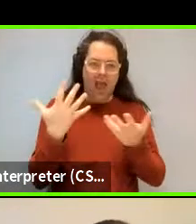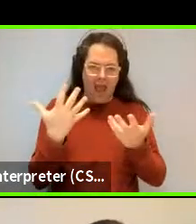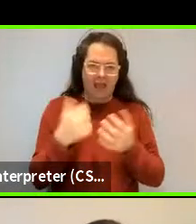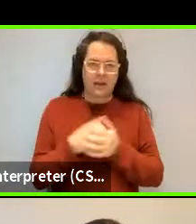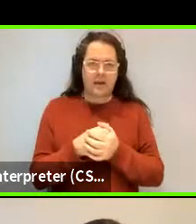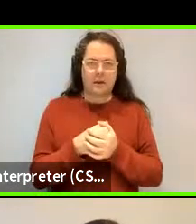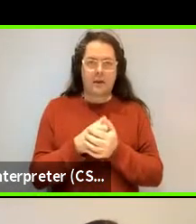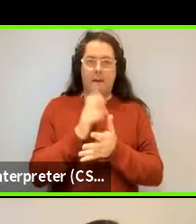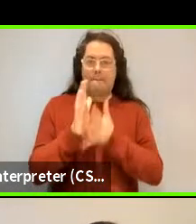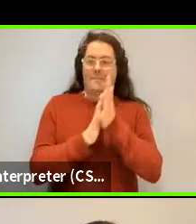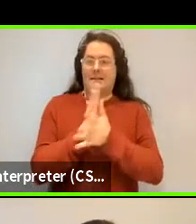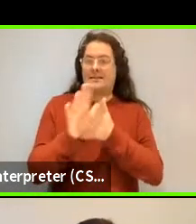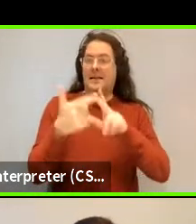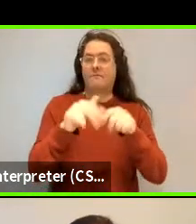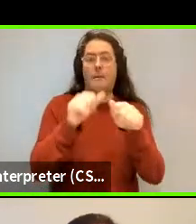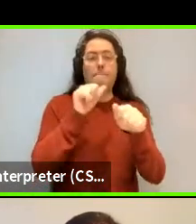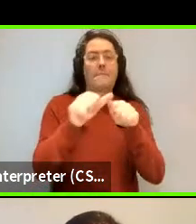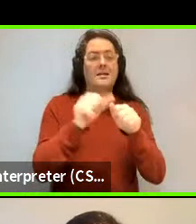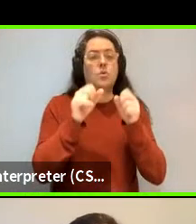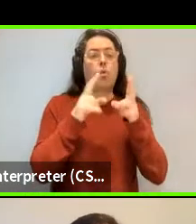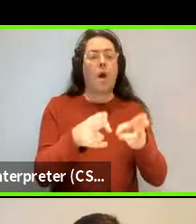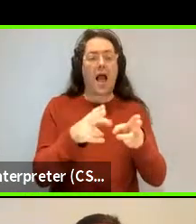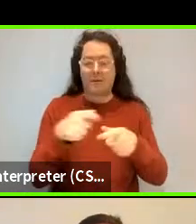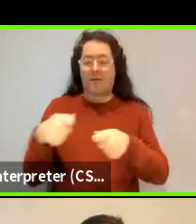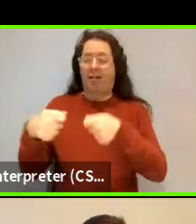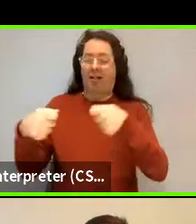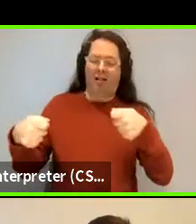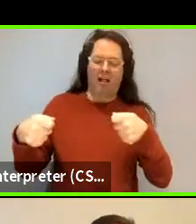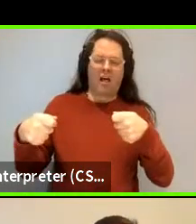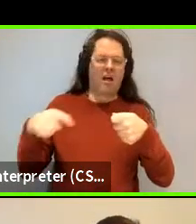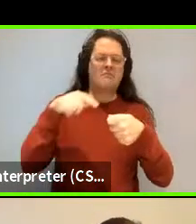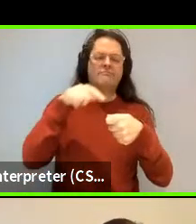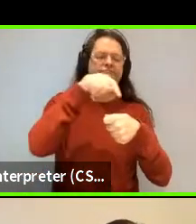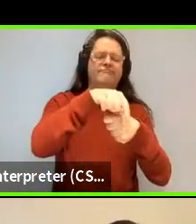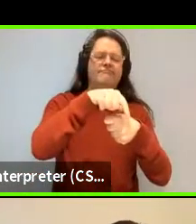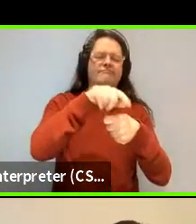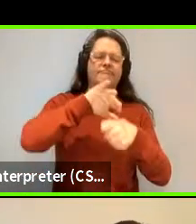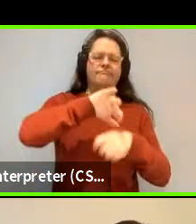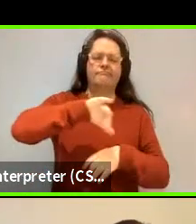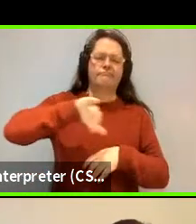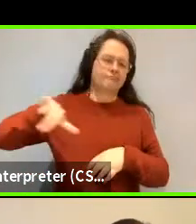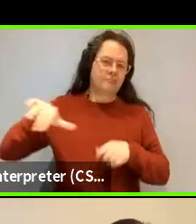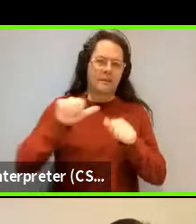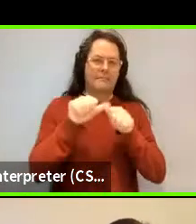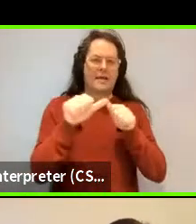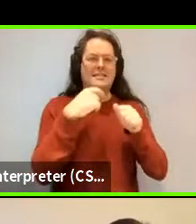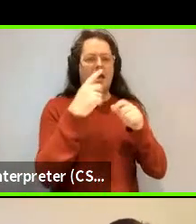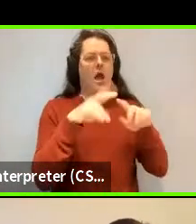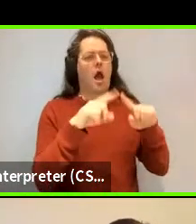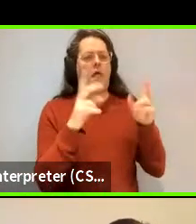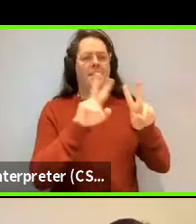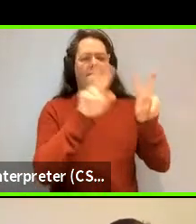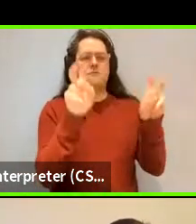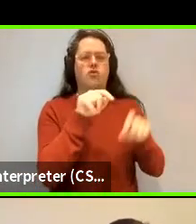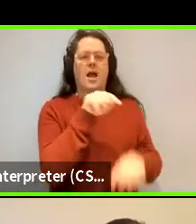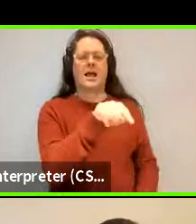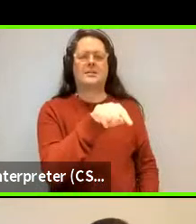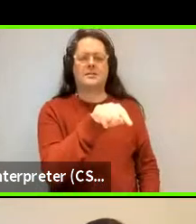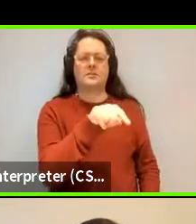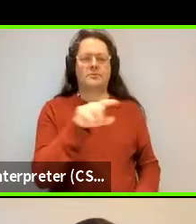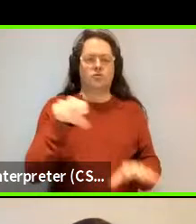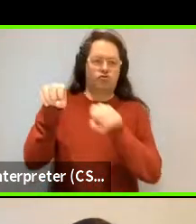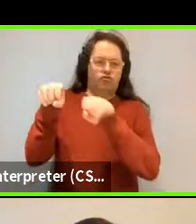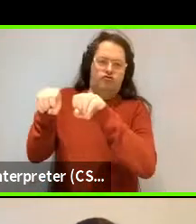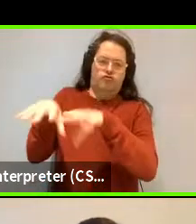we have a better way. When there's another construction that's accessible, that expresses that intended